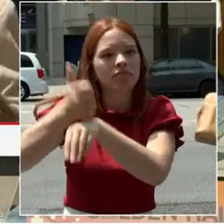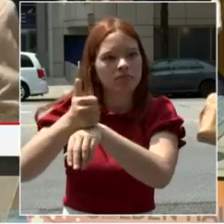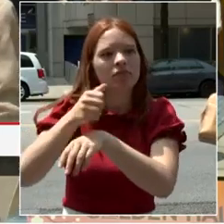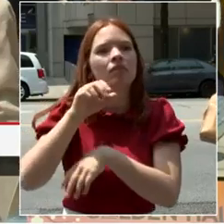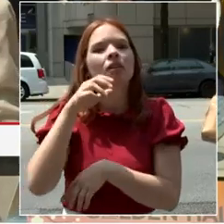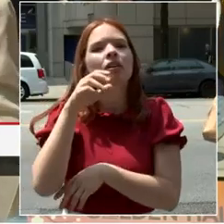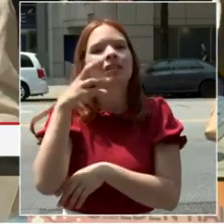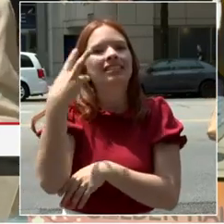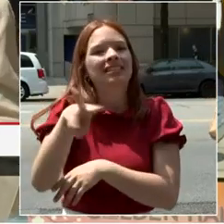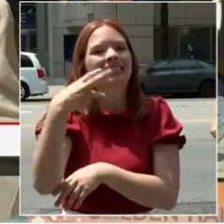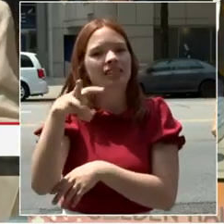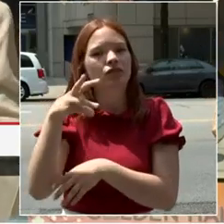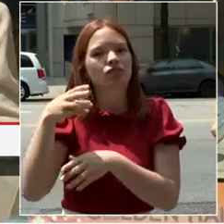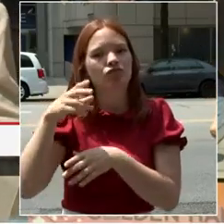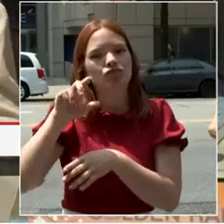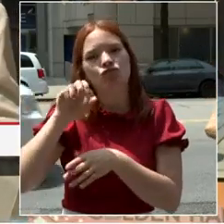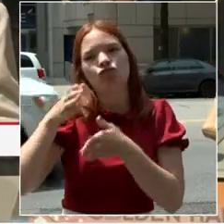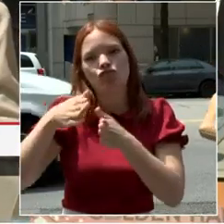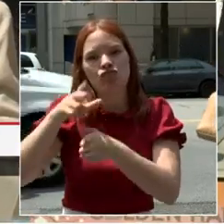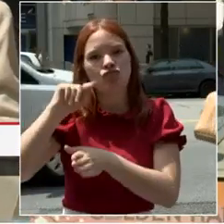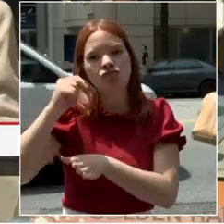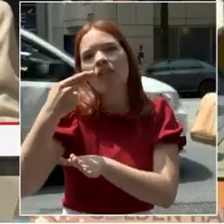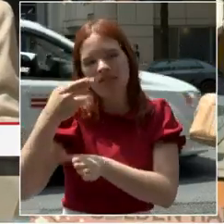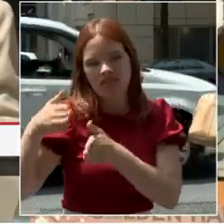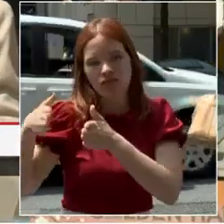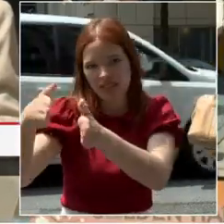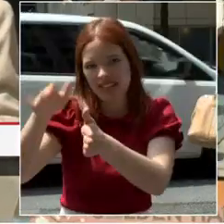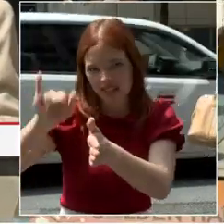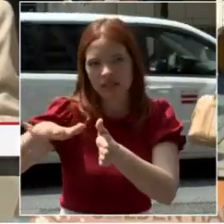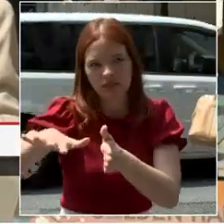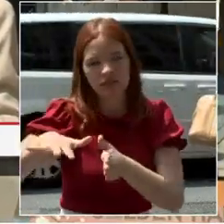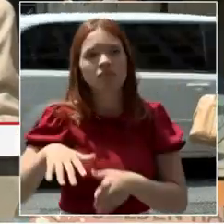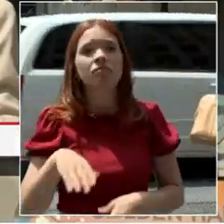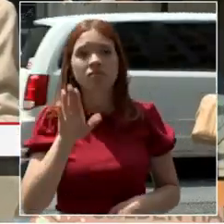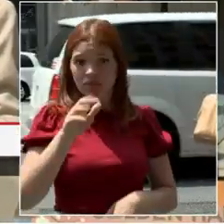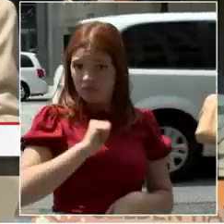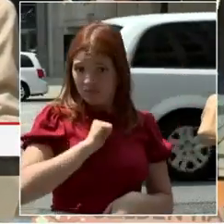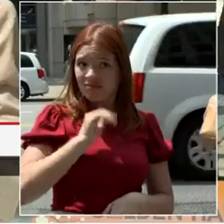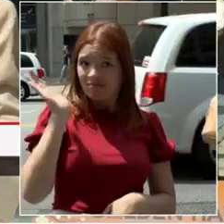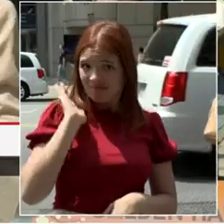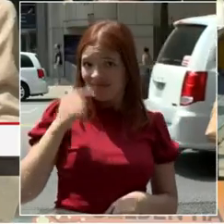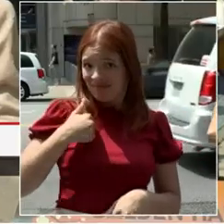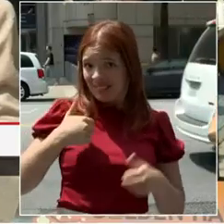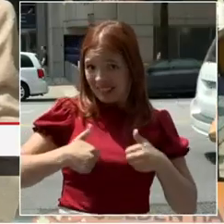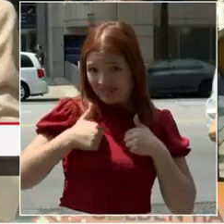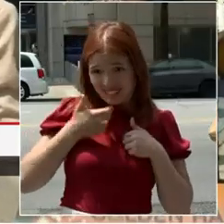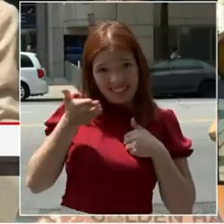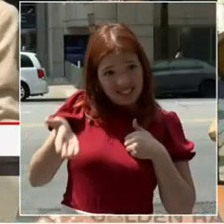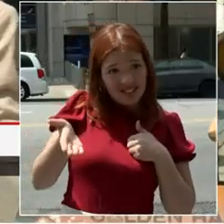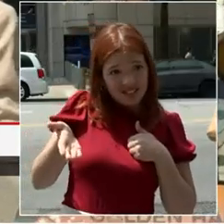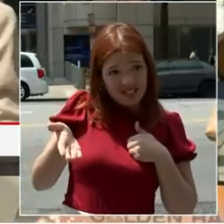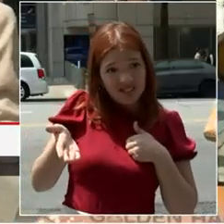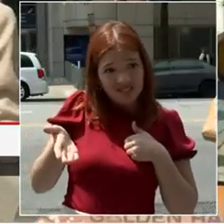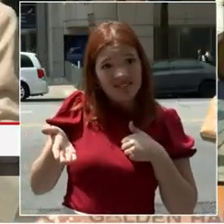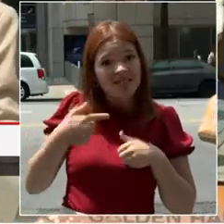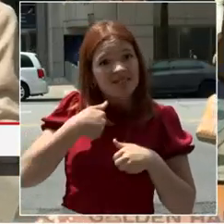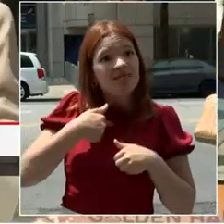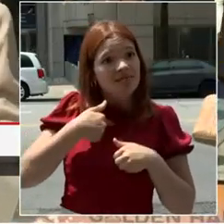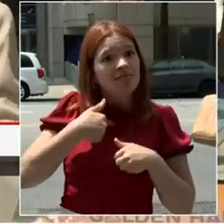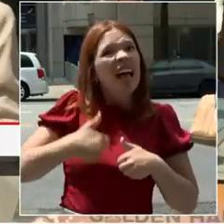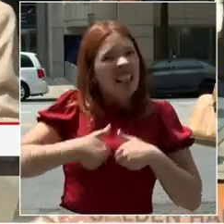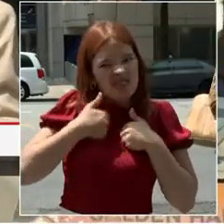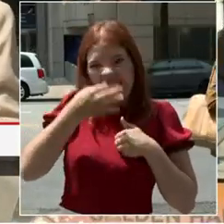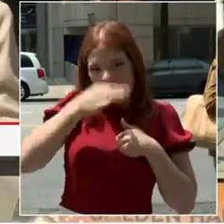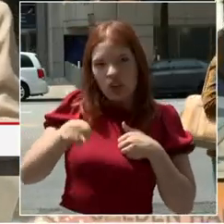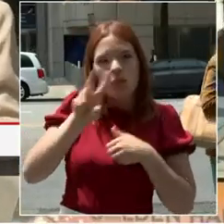live close to Walter Reed and have for a number of years. But a new grocer that has been promised to the community, the sign